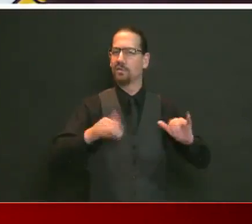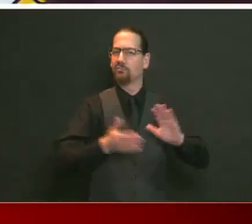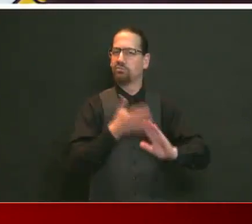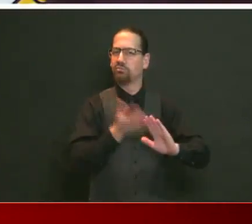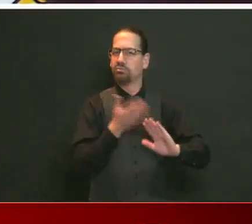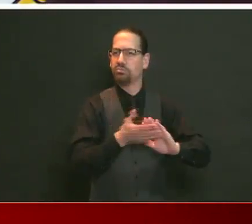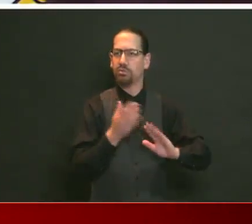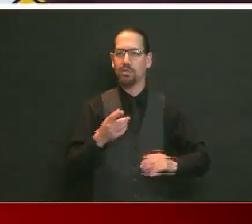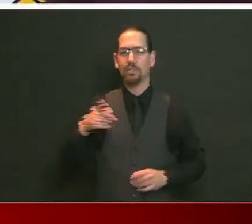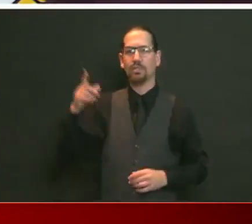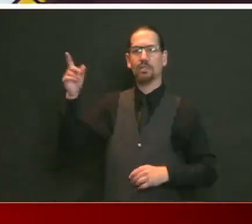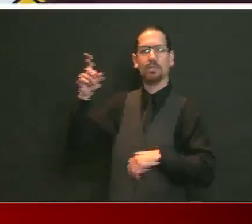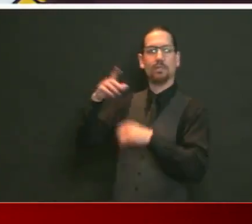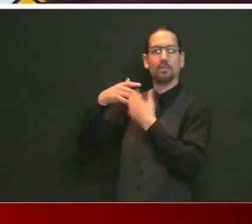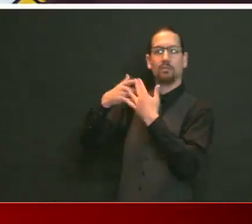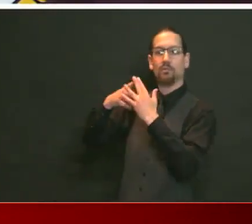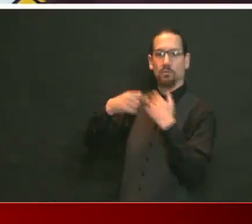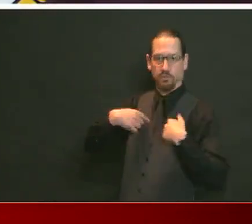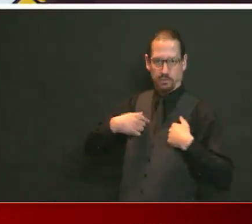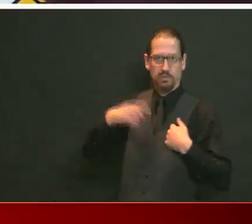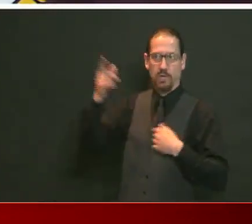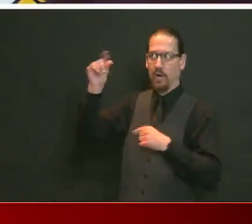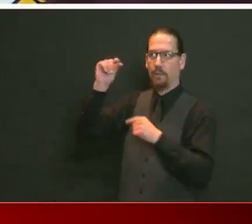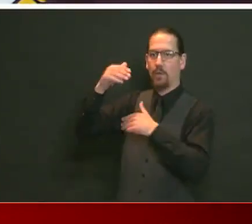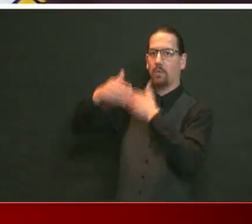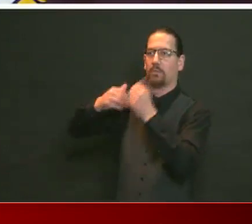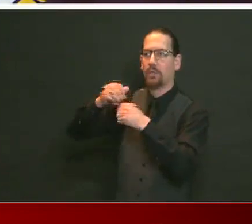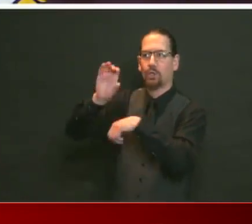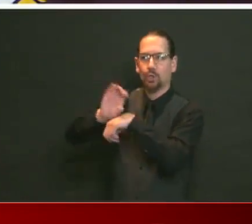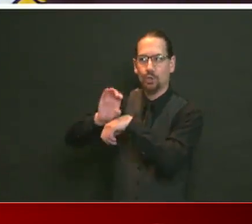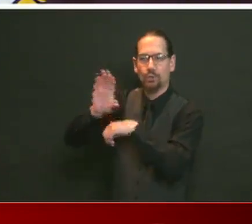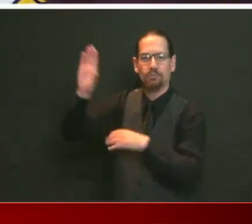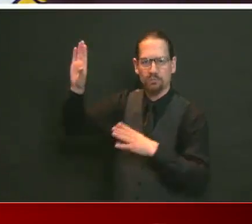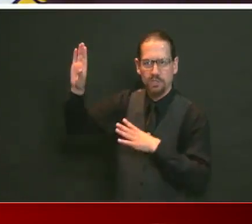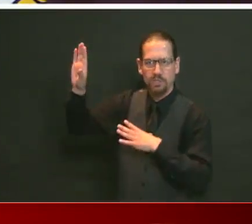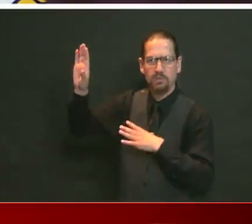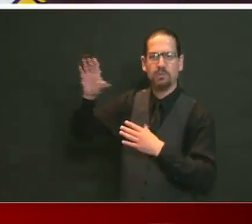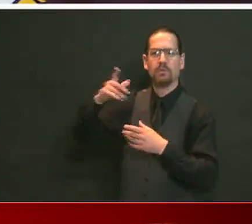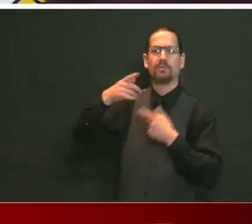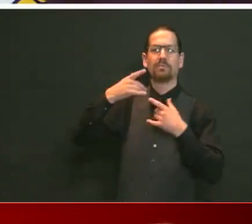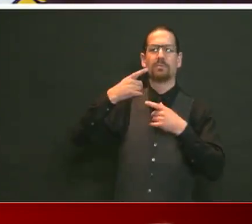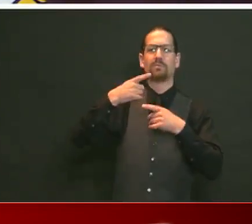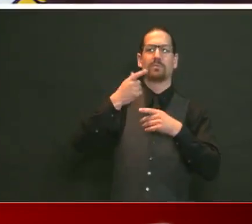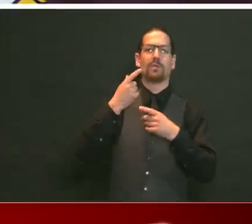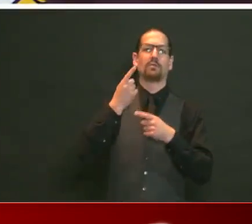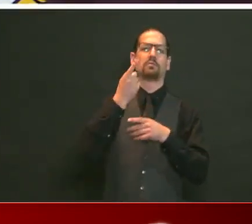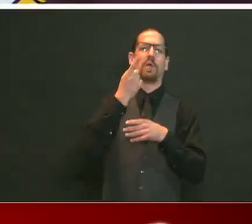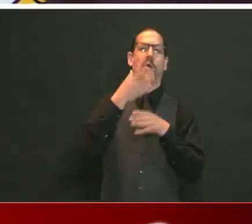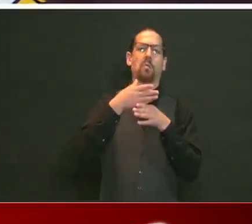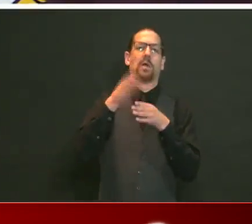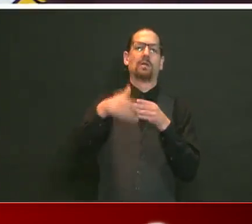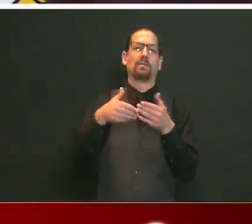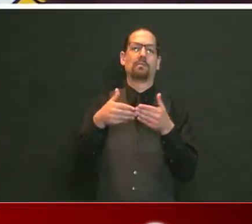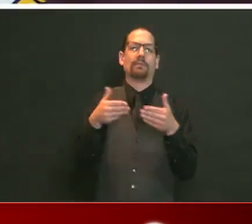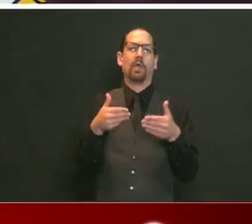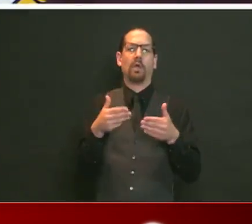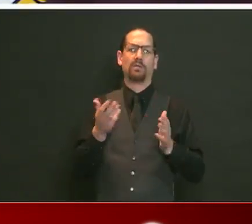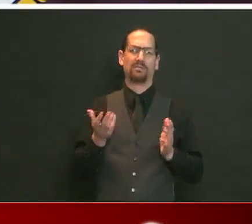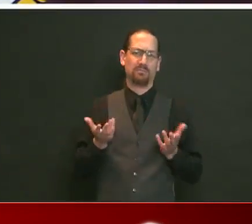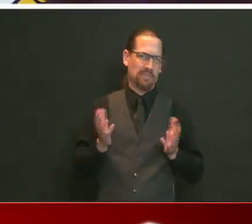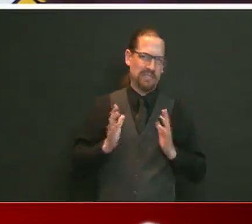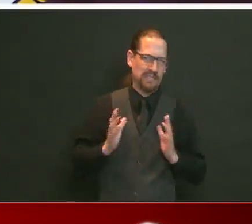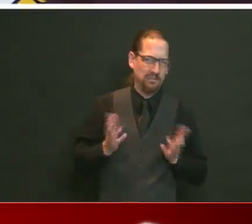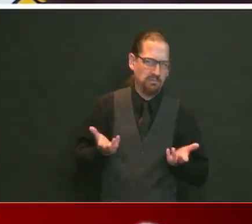as you say, you know, there'll be a weekend before us on churches. You know, it's a consistent approach,